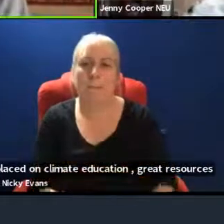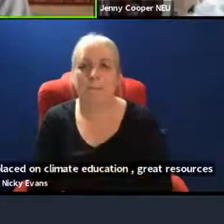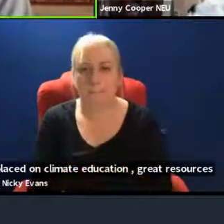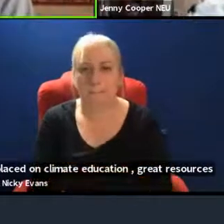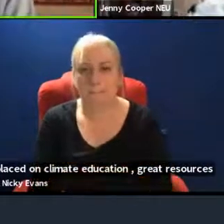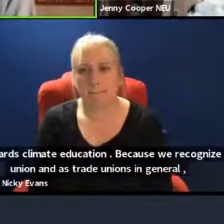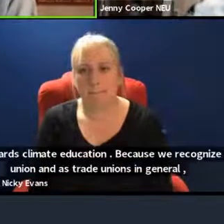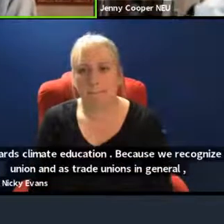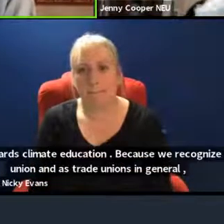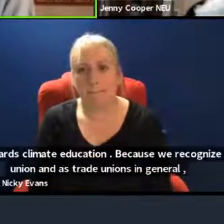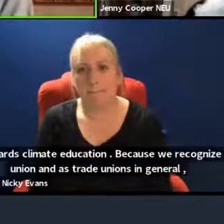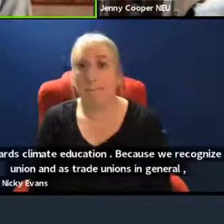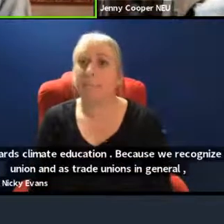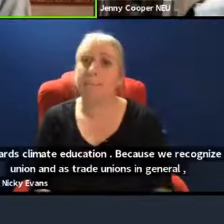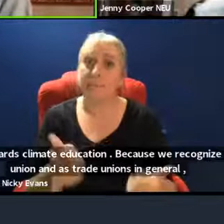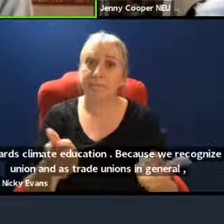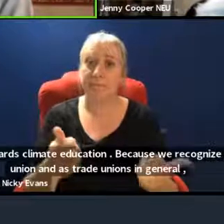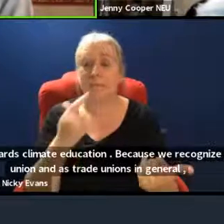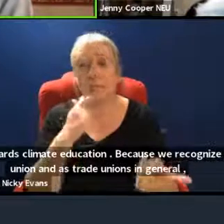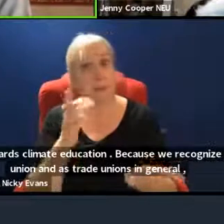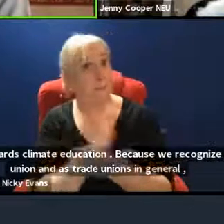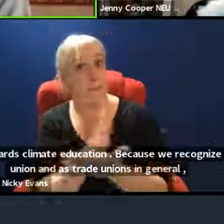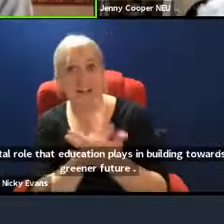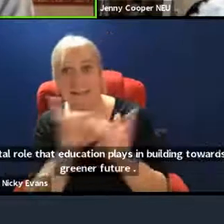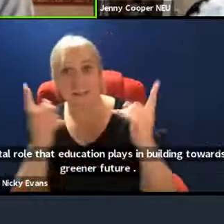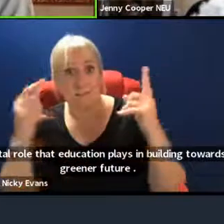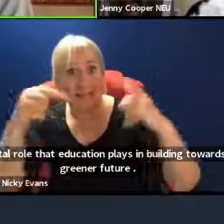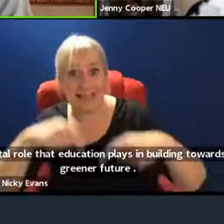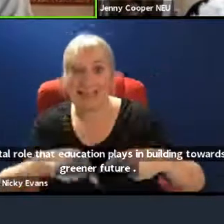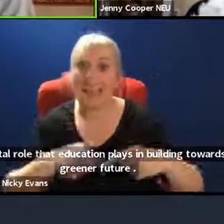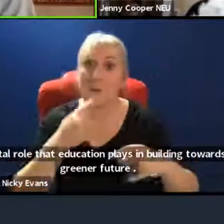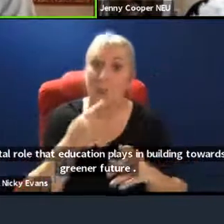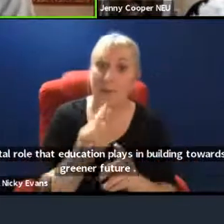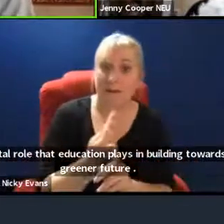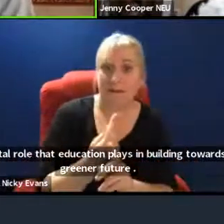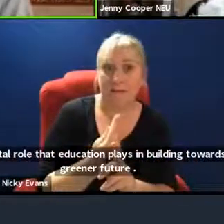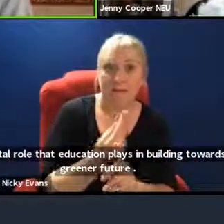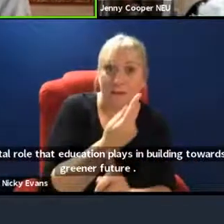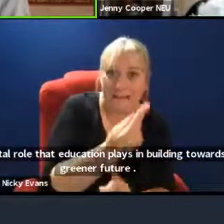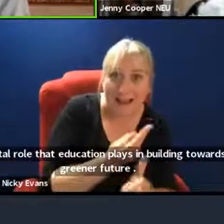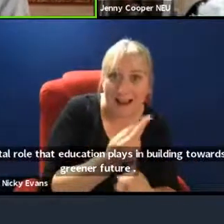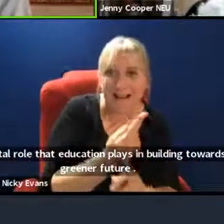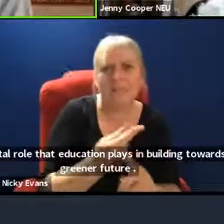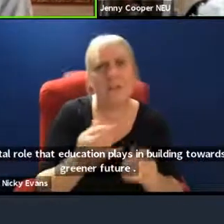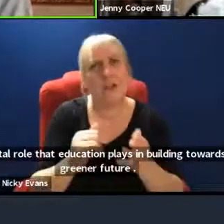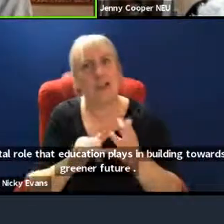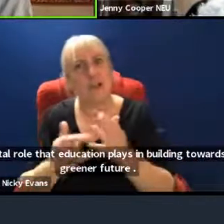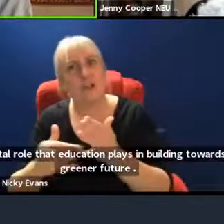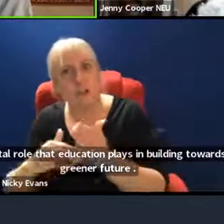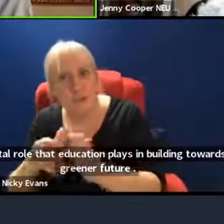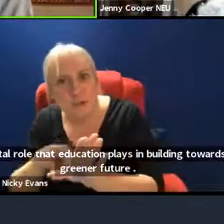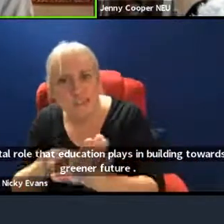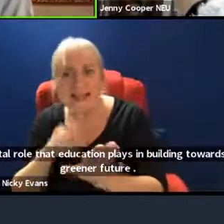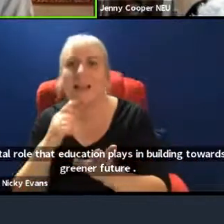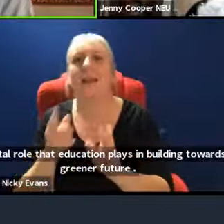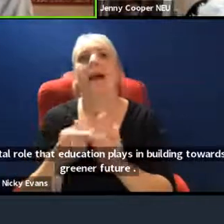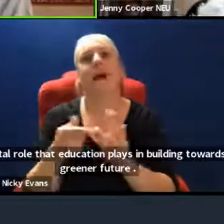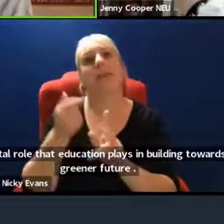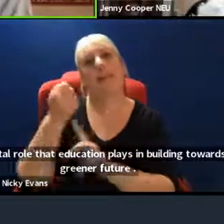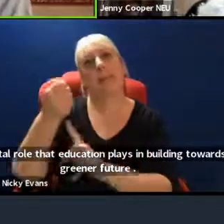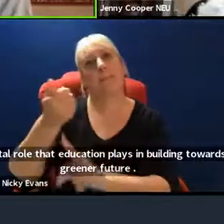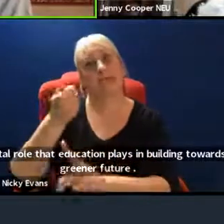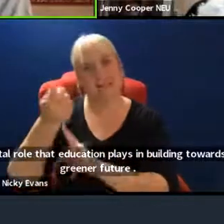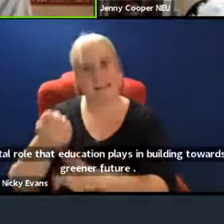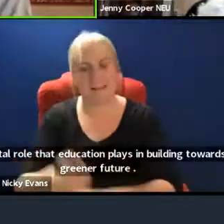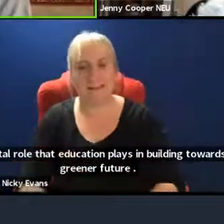you very much, Jenny. I'm really pleased to be on this call with you with fantastic Susie and other campaigners. And